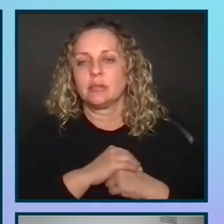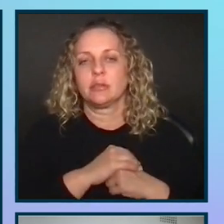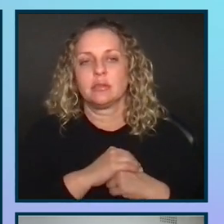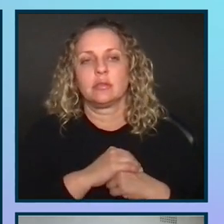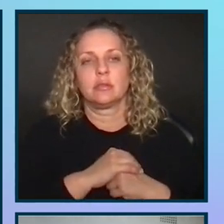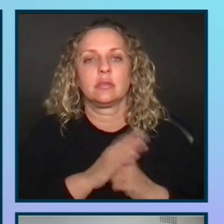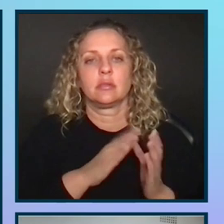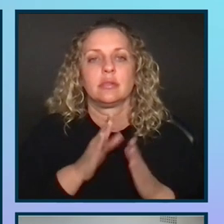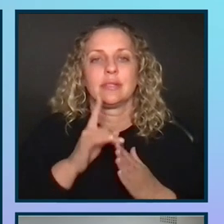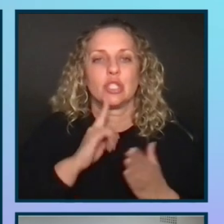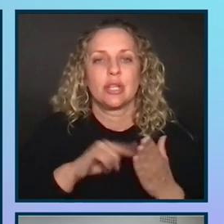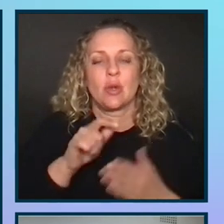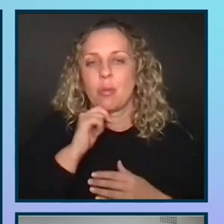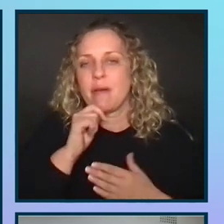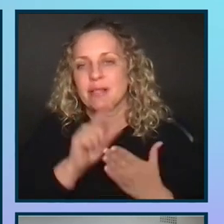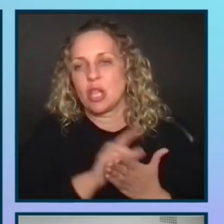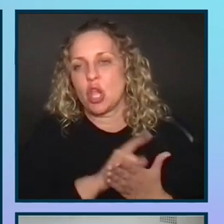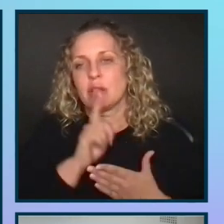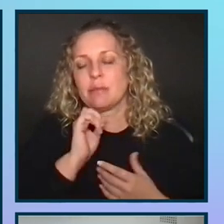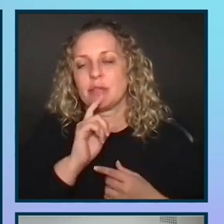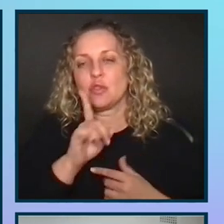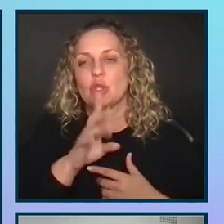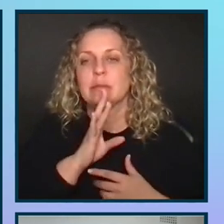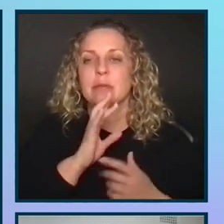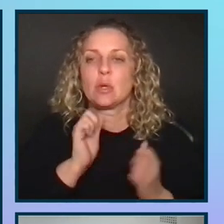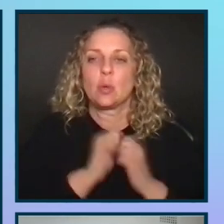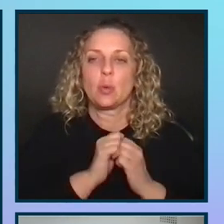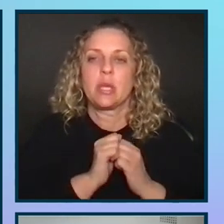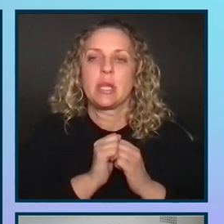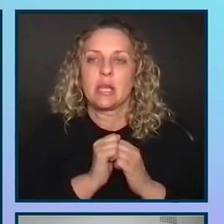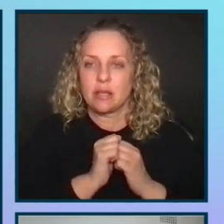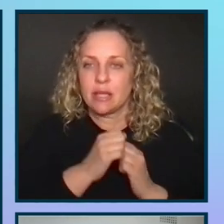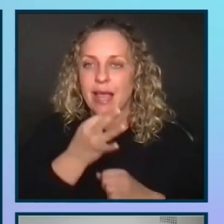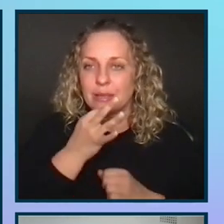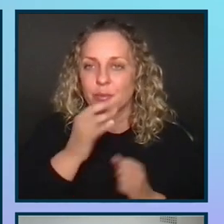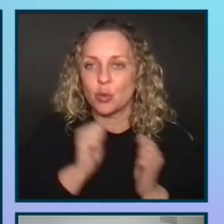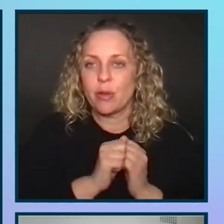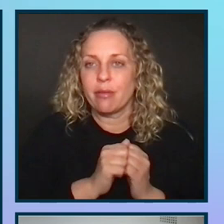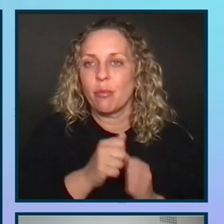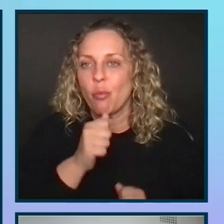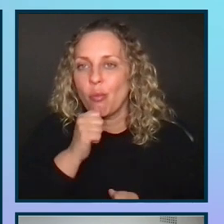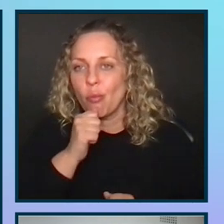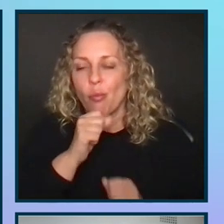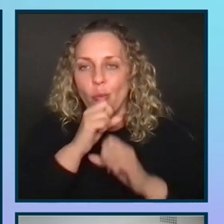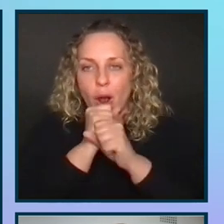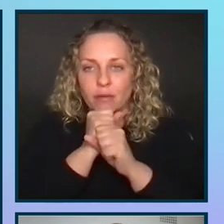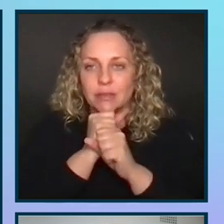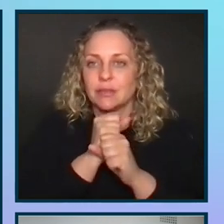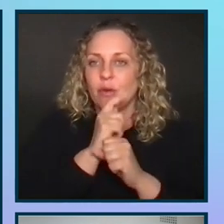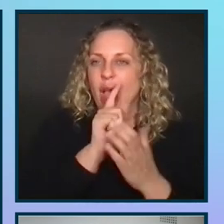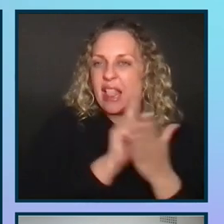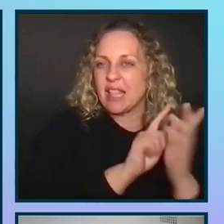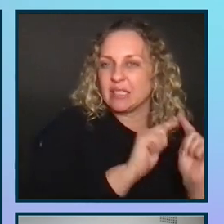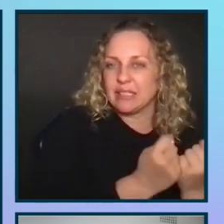Check your privacy laws. So ensure that you speak with an expert on privacy or like your privacy or legal team before